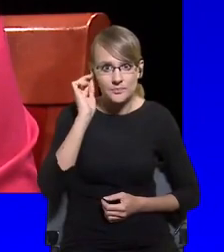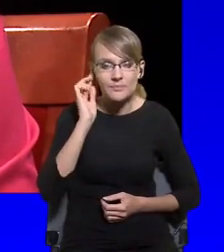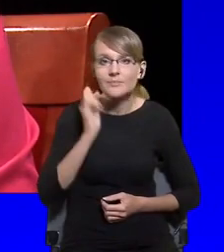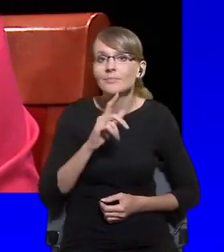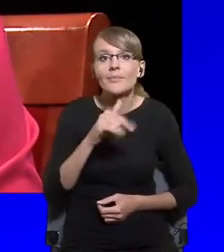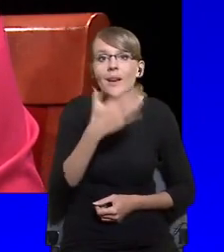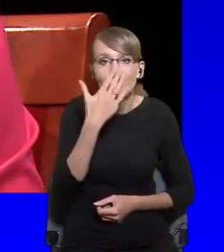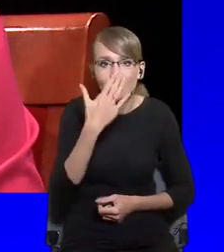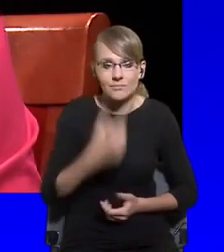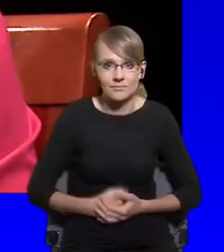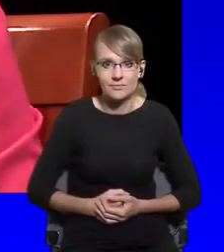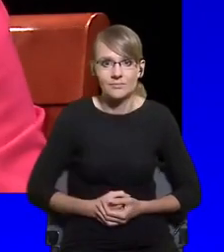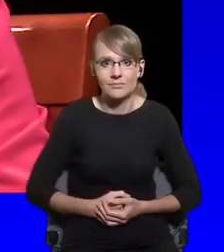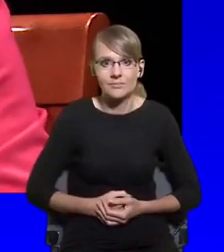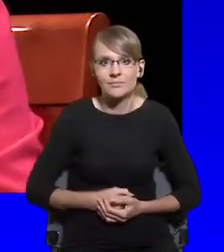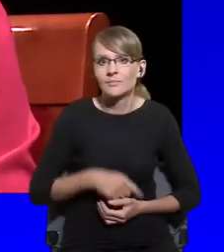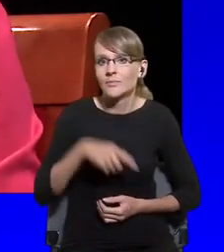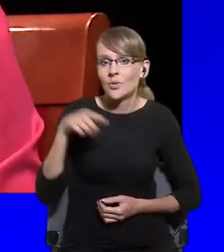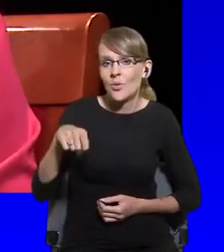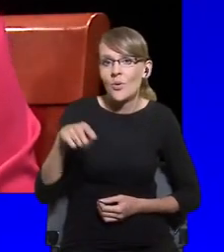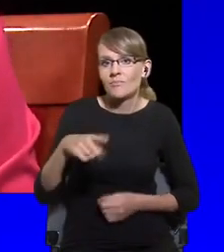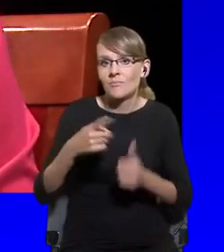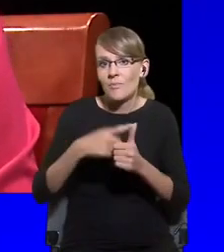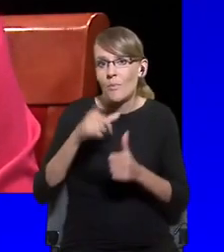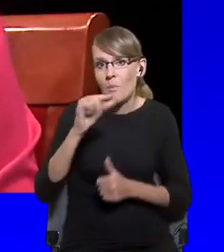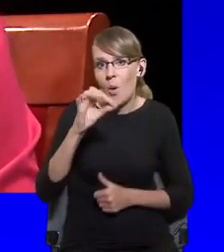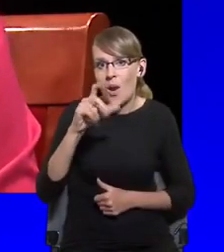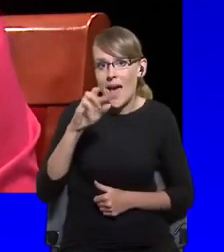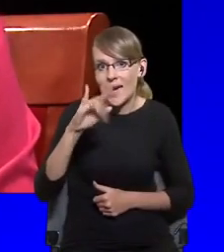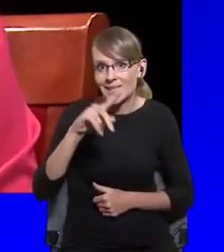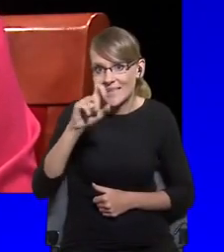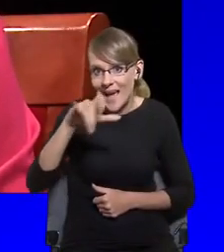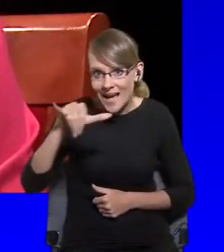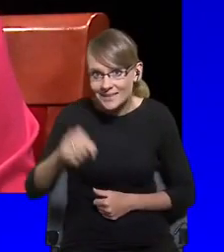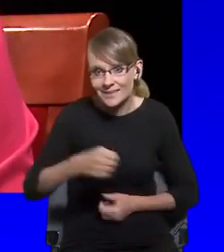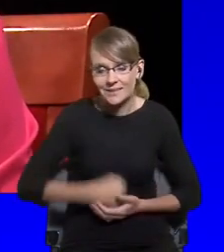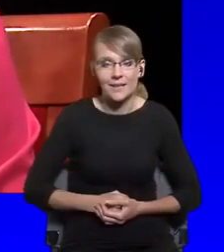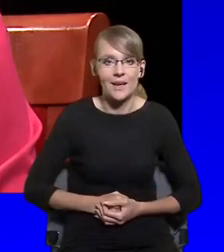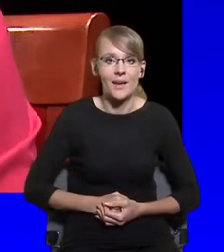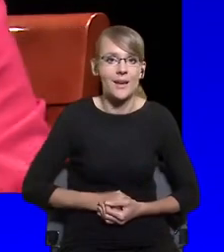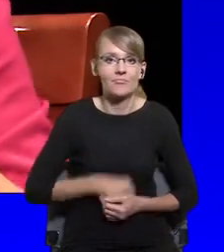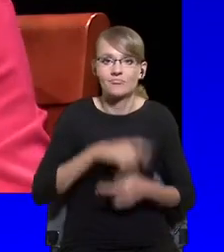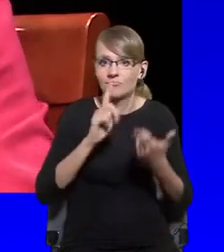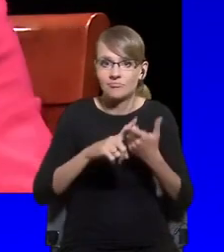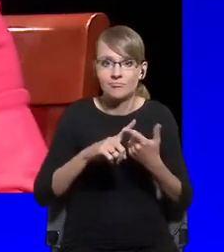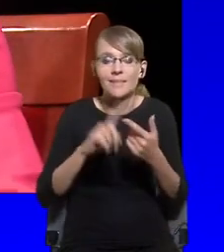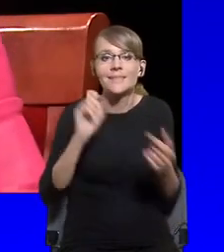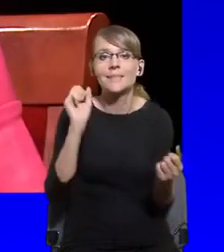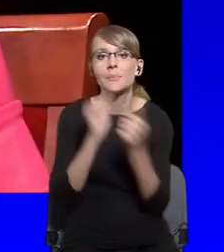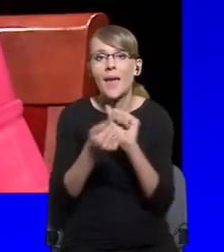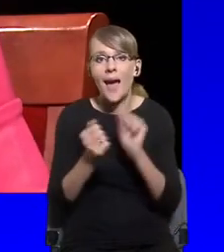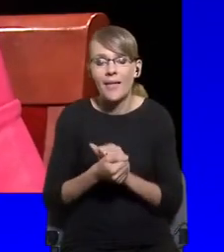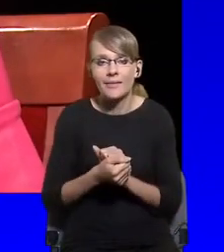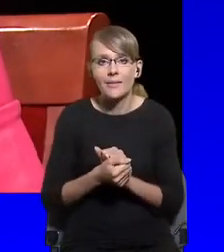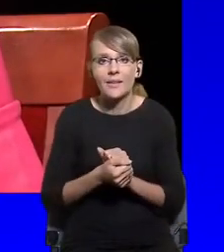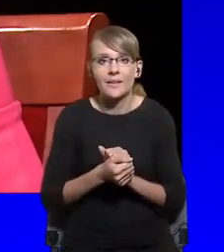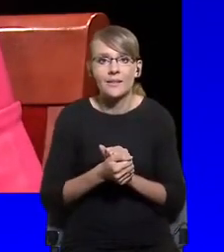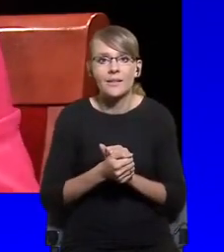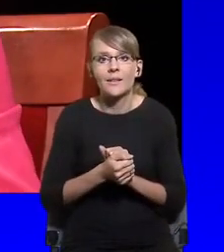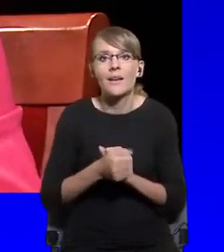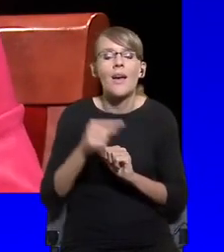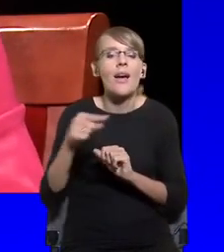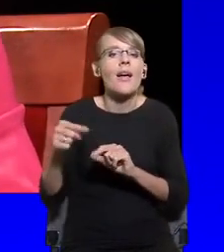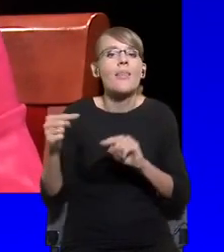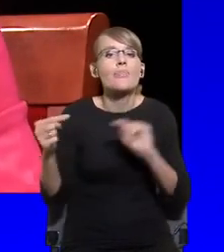the change of the public debate, which is being done by the social or anti-social media, if you